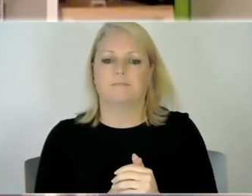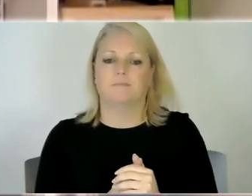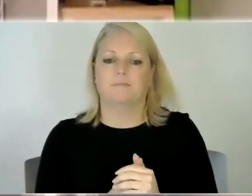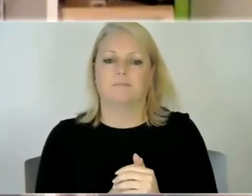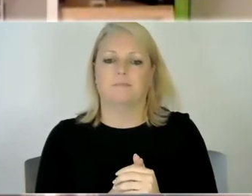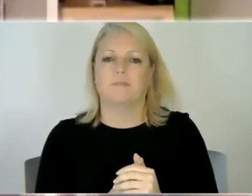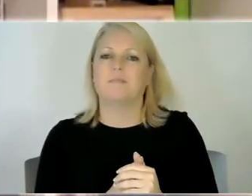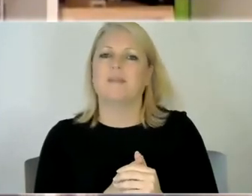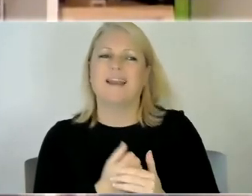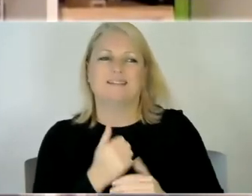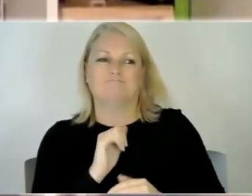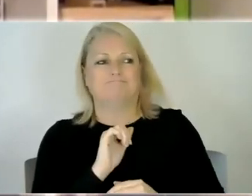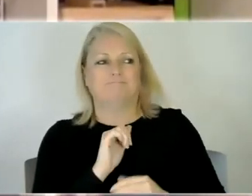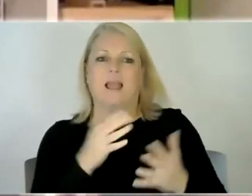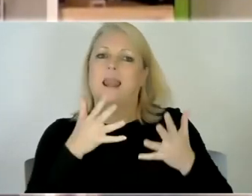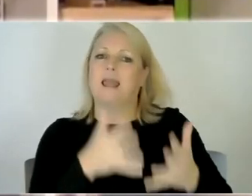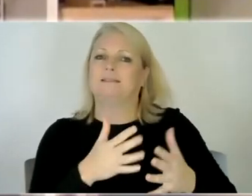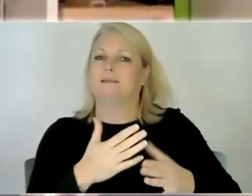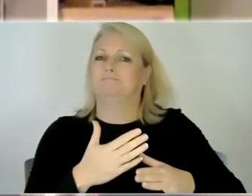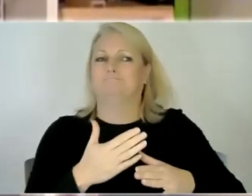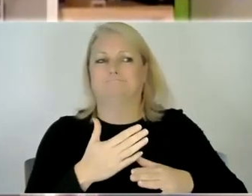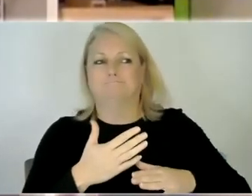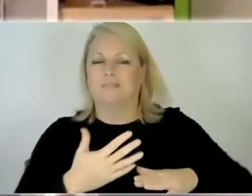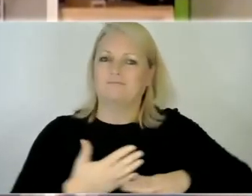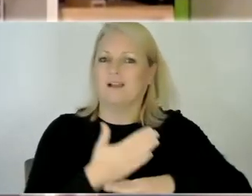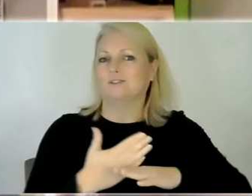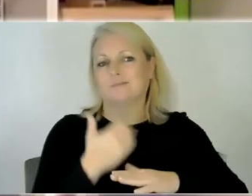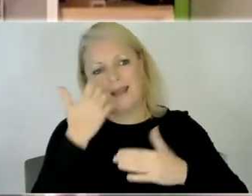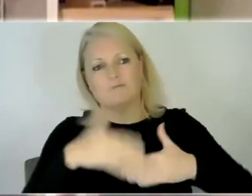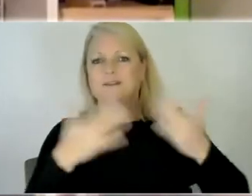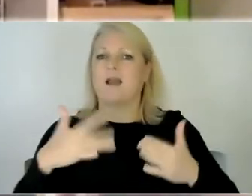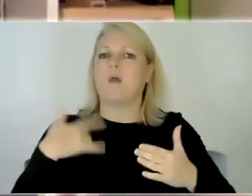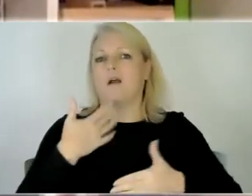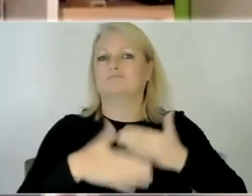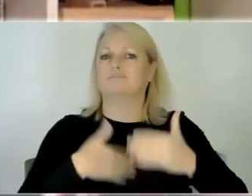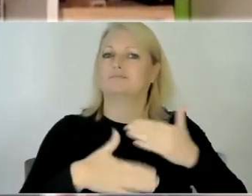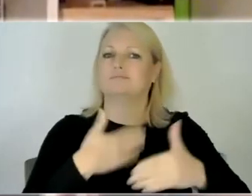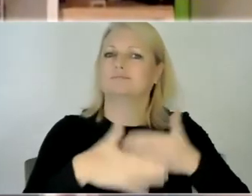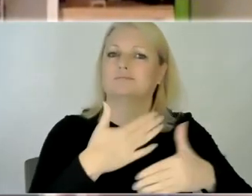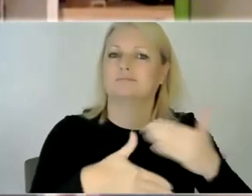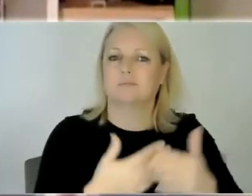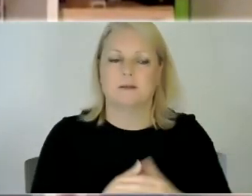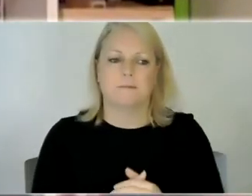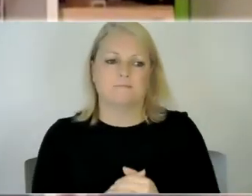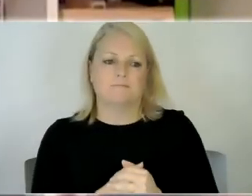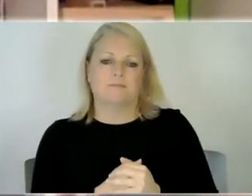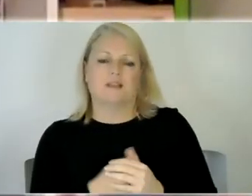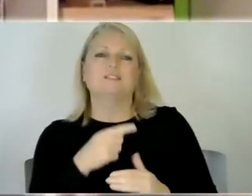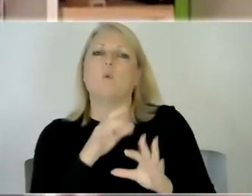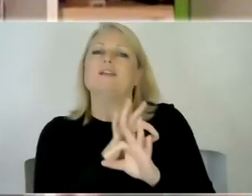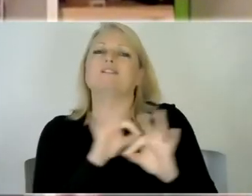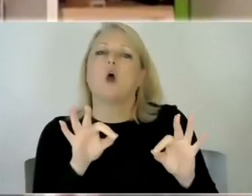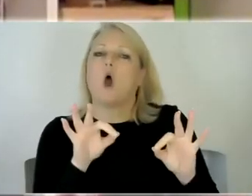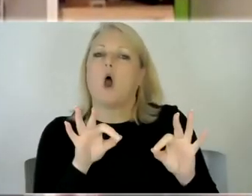to function at a better level and and you know so he's not always up here he's he's you know more more stable